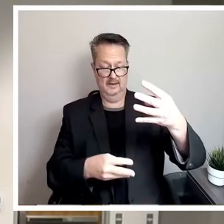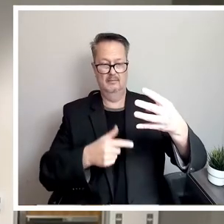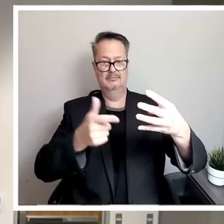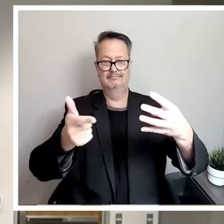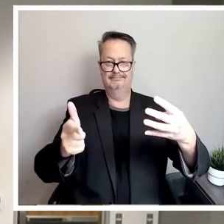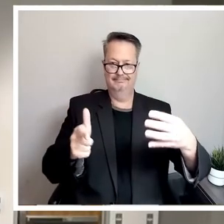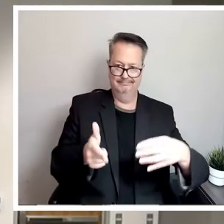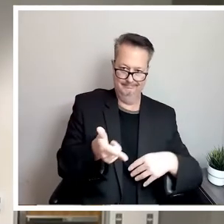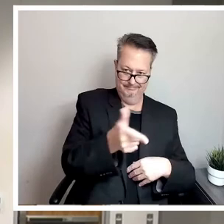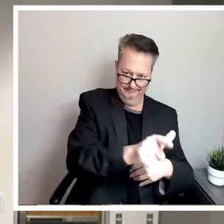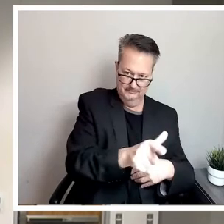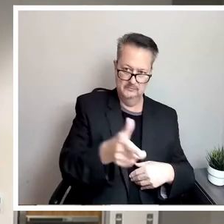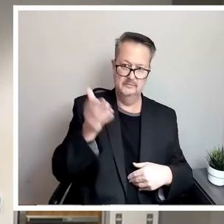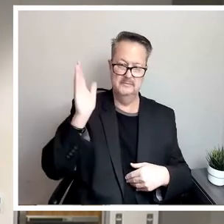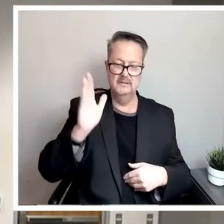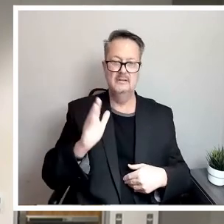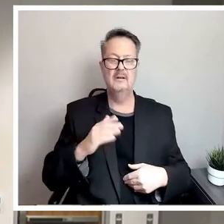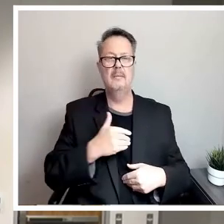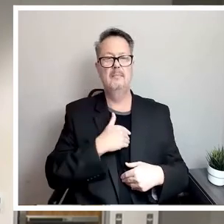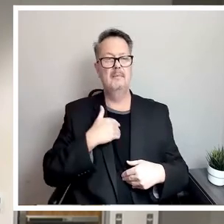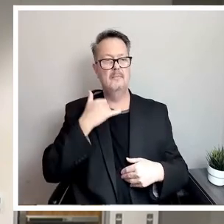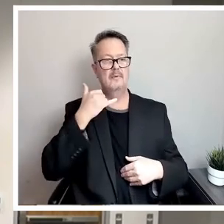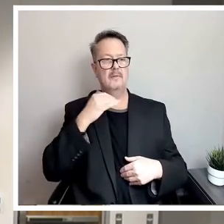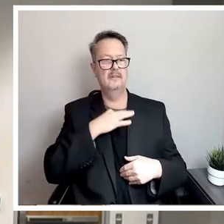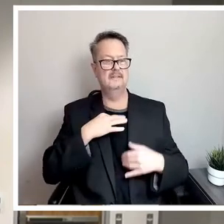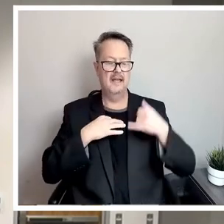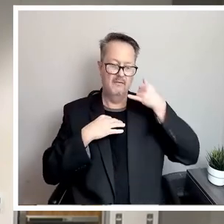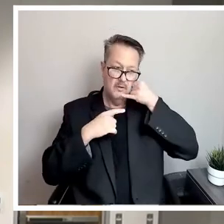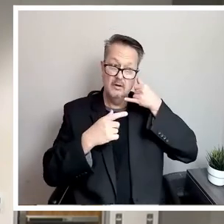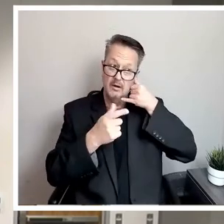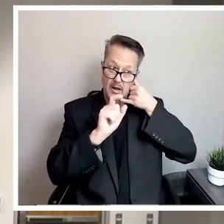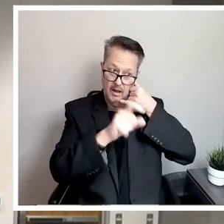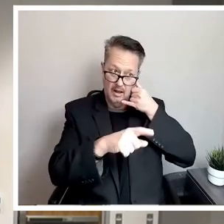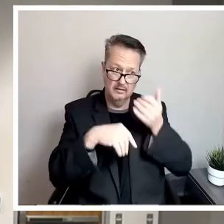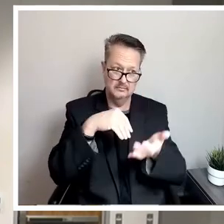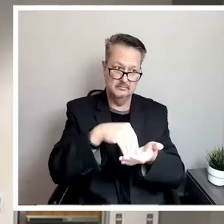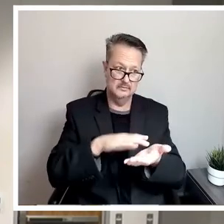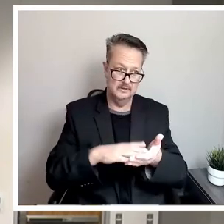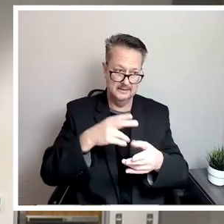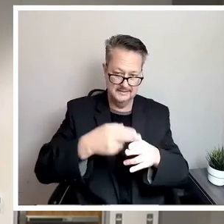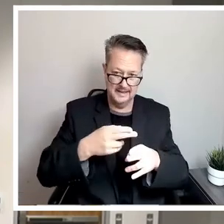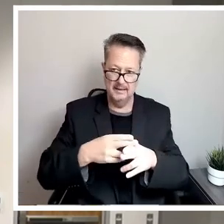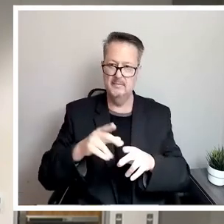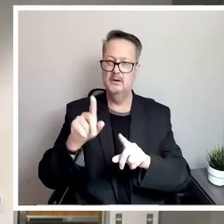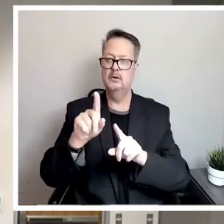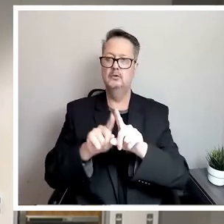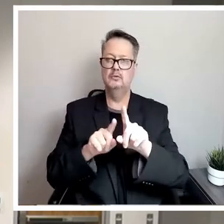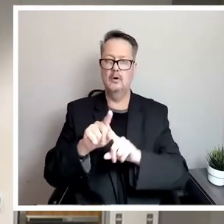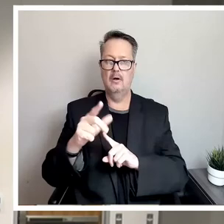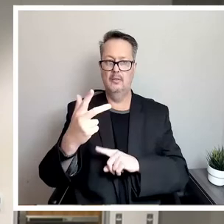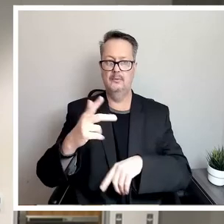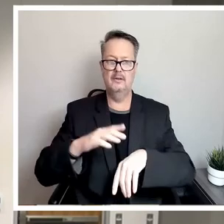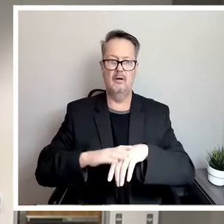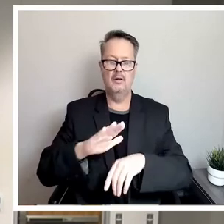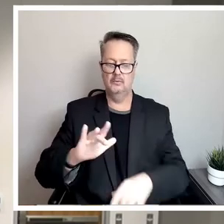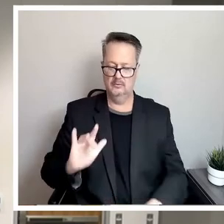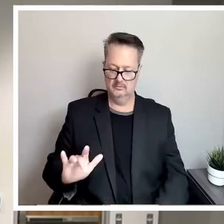staff will take your name. And that again is star three on your touchstone keypad.